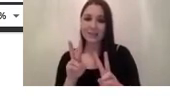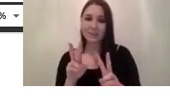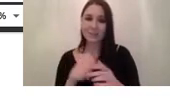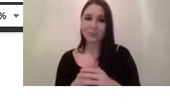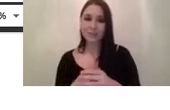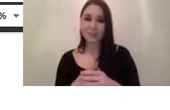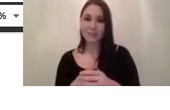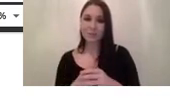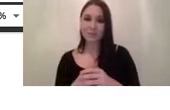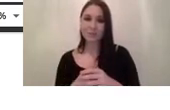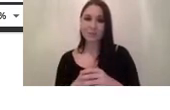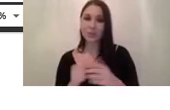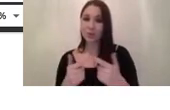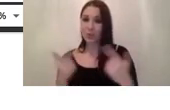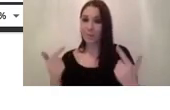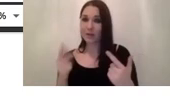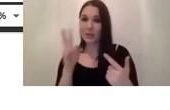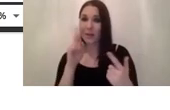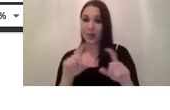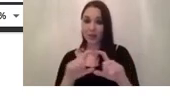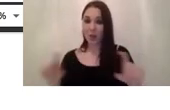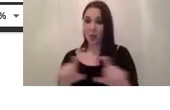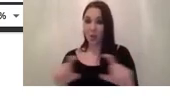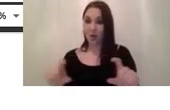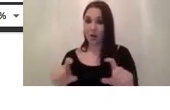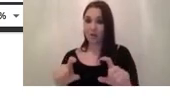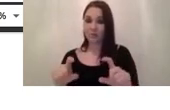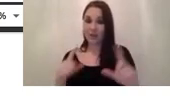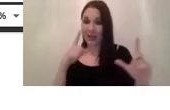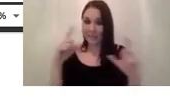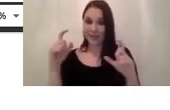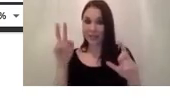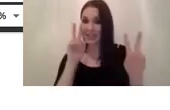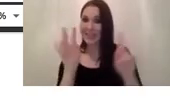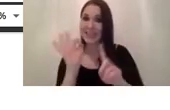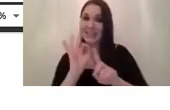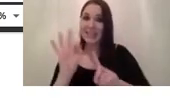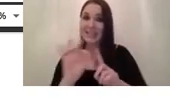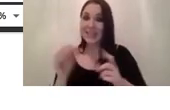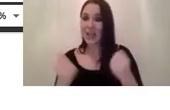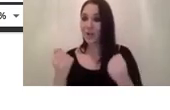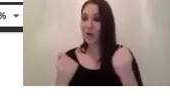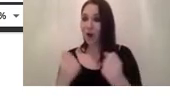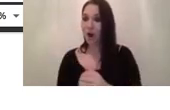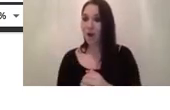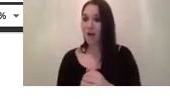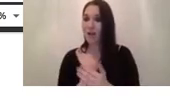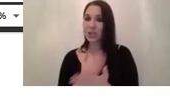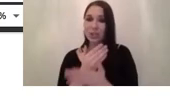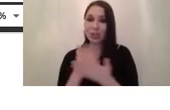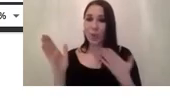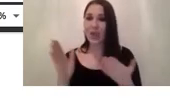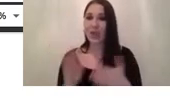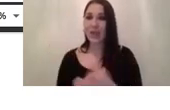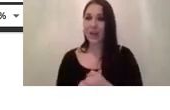the lower image for instance you can see every single detail of the car so clear that you can even